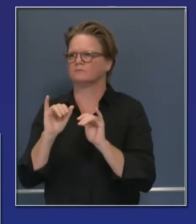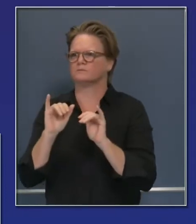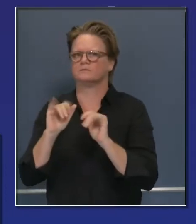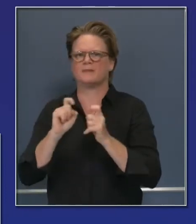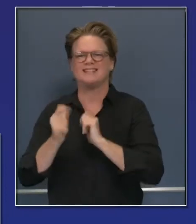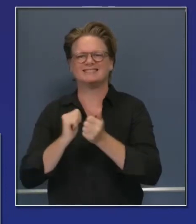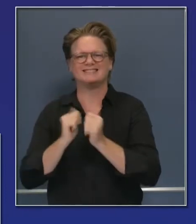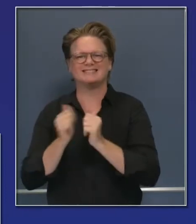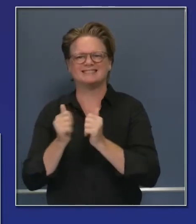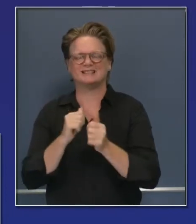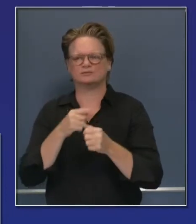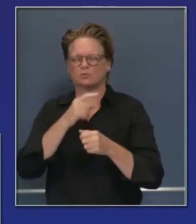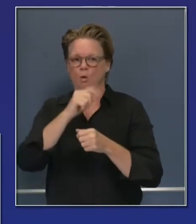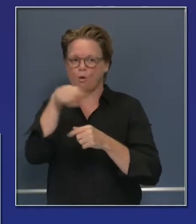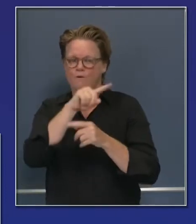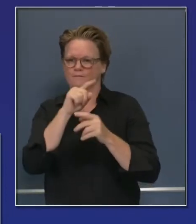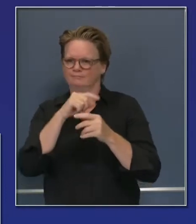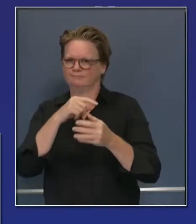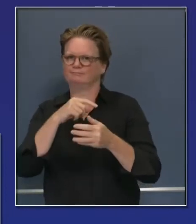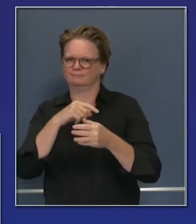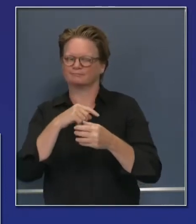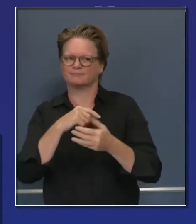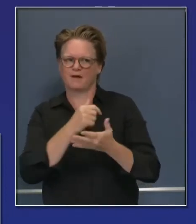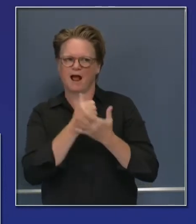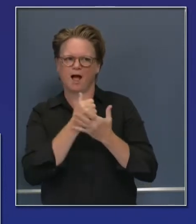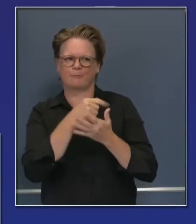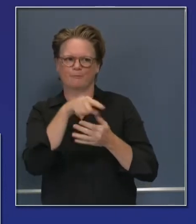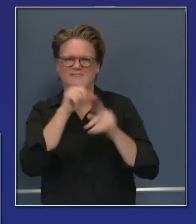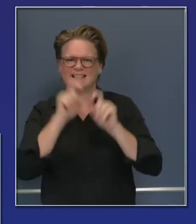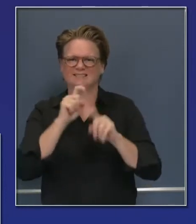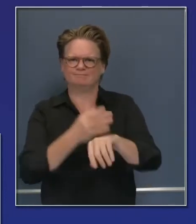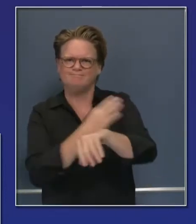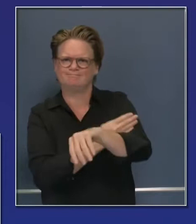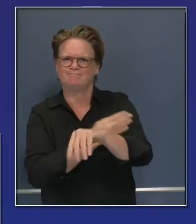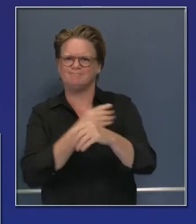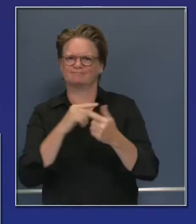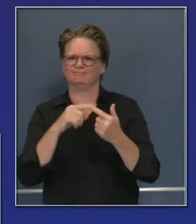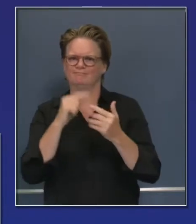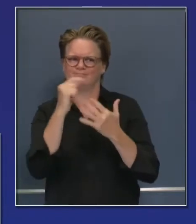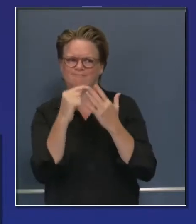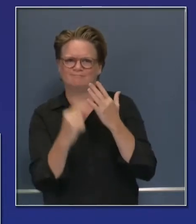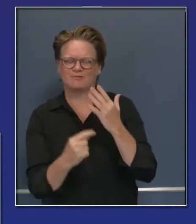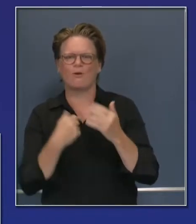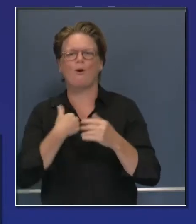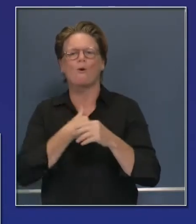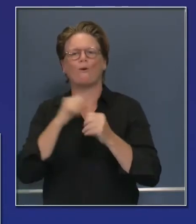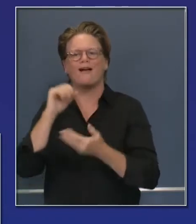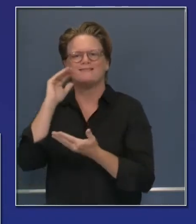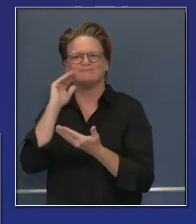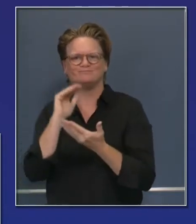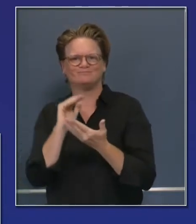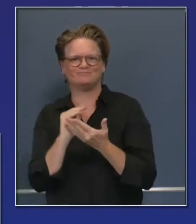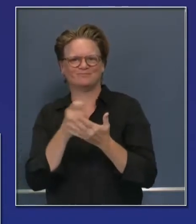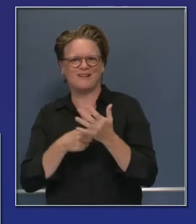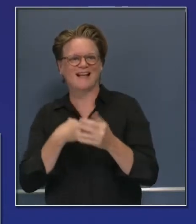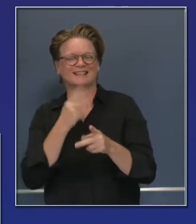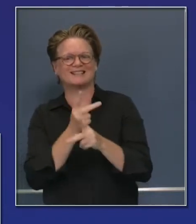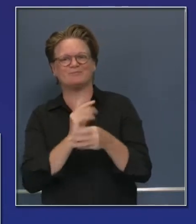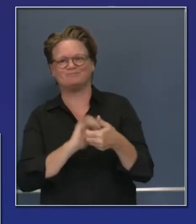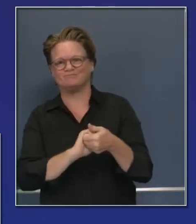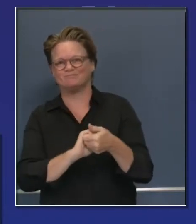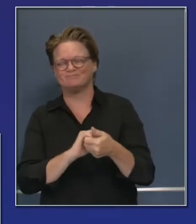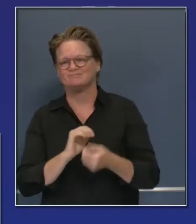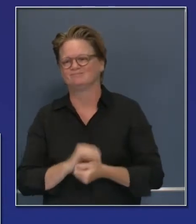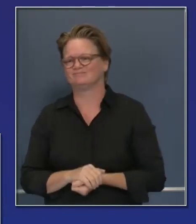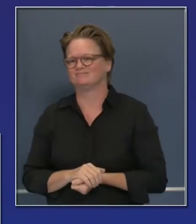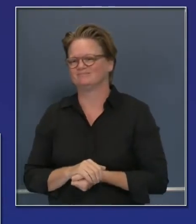cost and time in terms of the diagnostics. We have been working with our partners, not